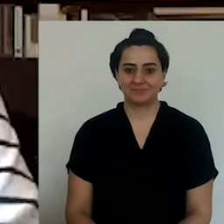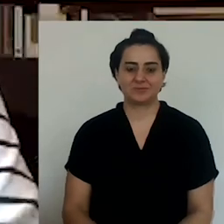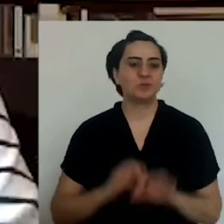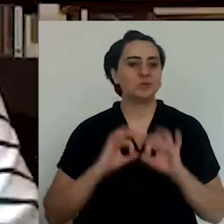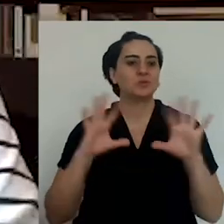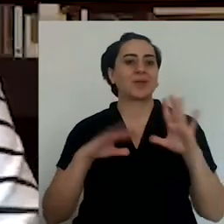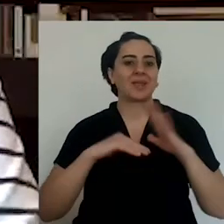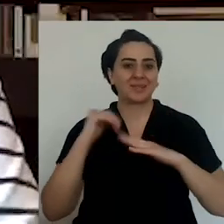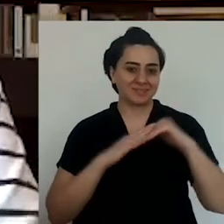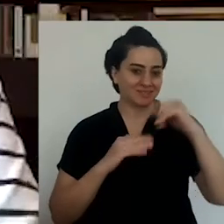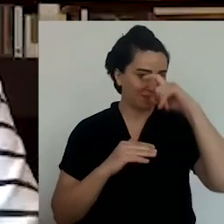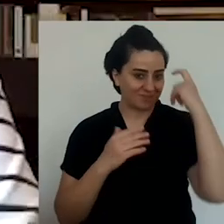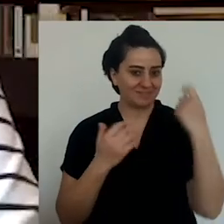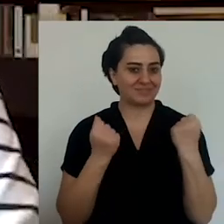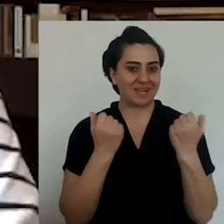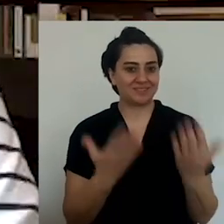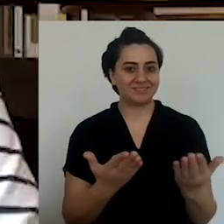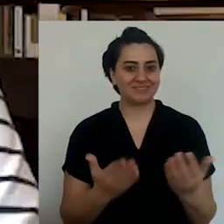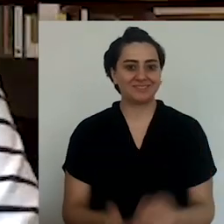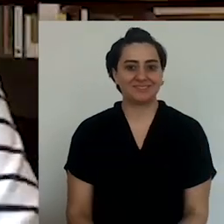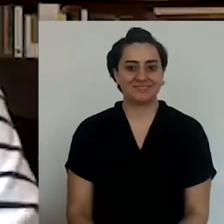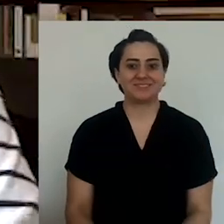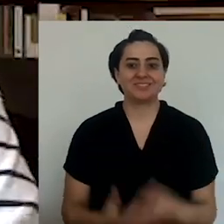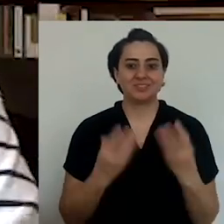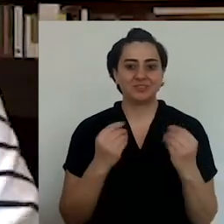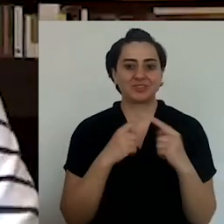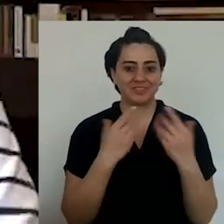It looks very nice. Thank you so much.